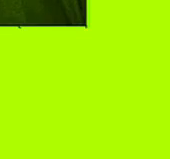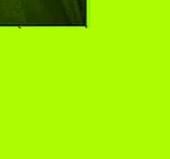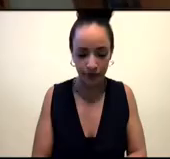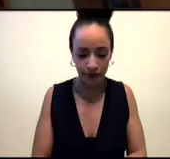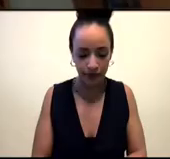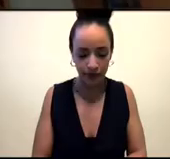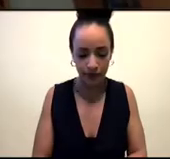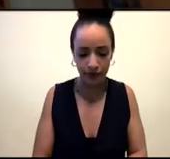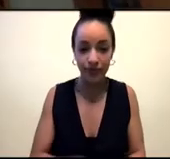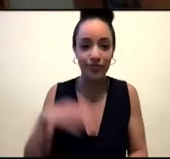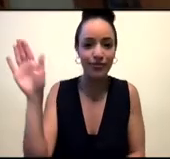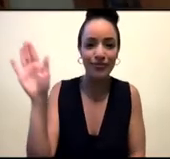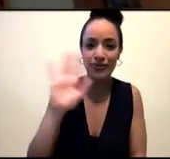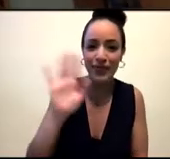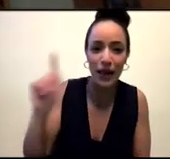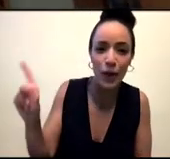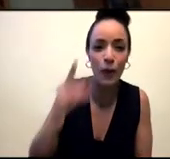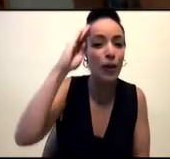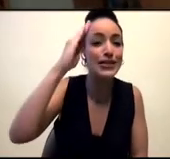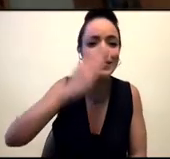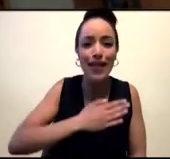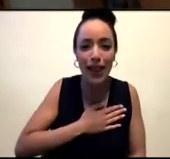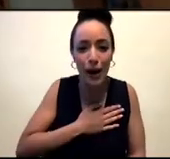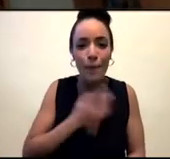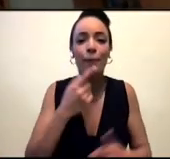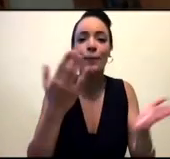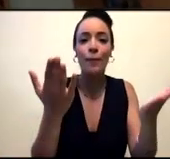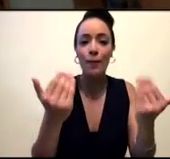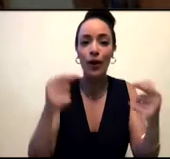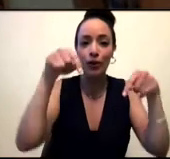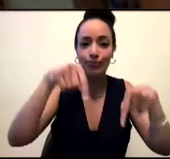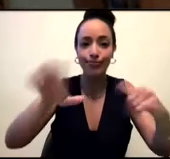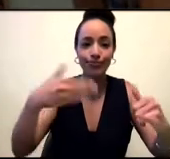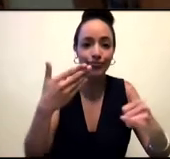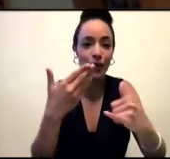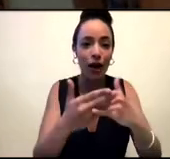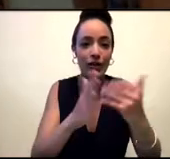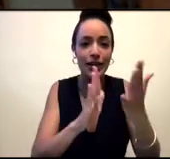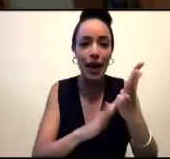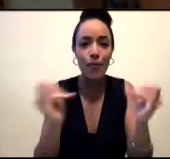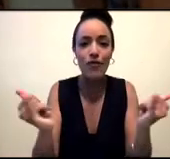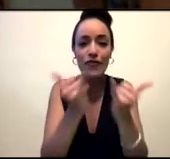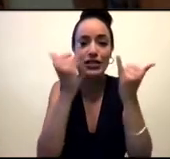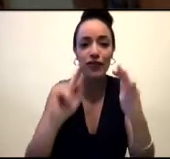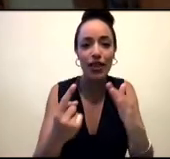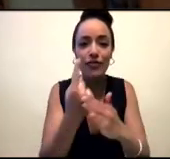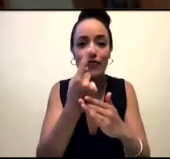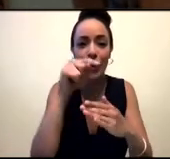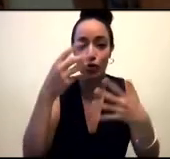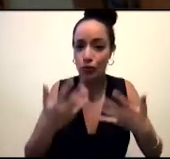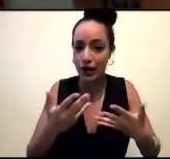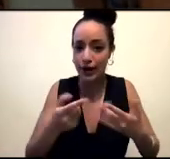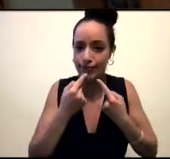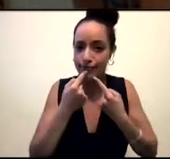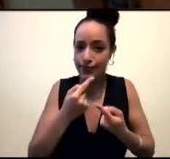Hi everyone, salaams. Welcome to the last MFest event of the day, telling queer and